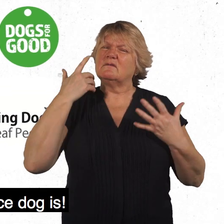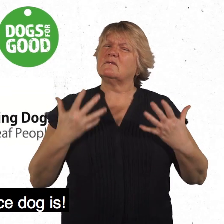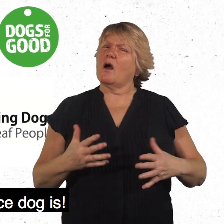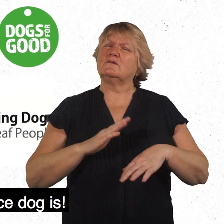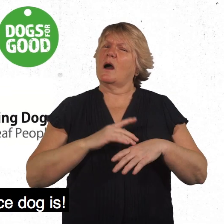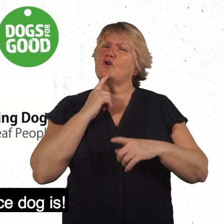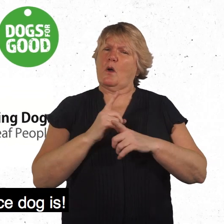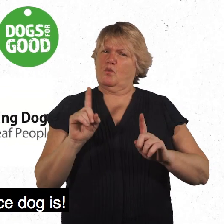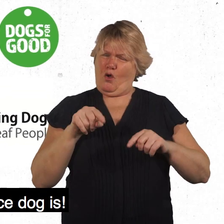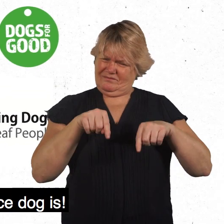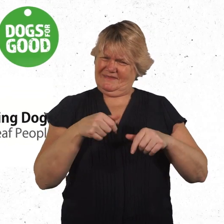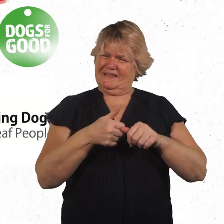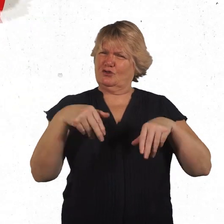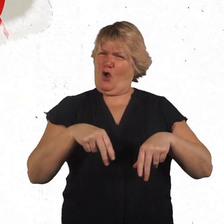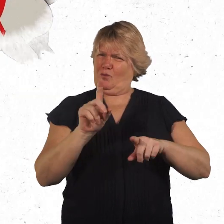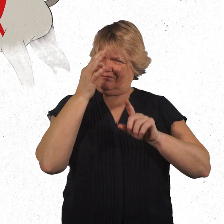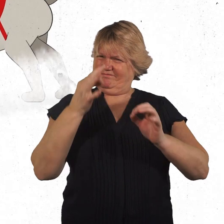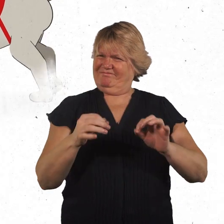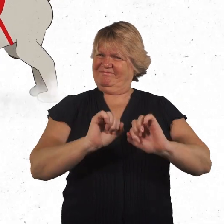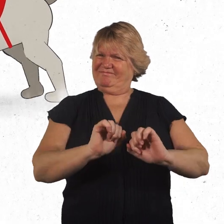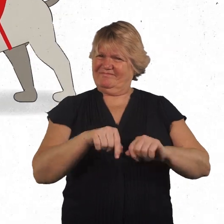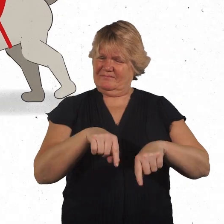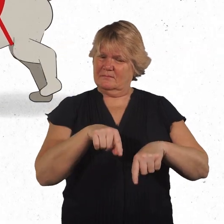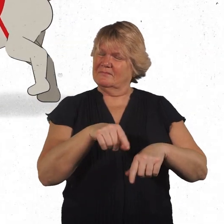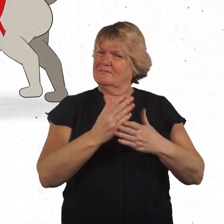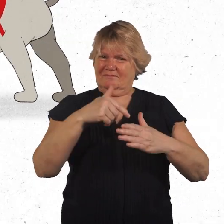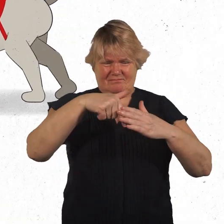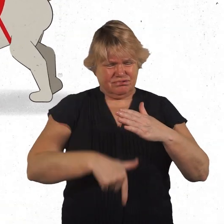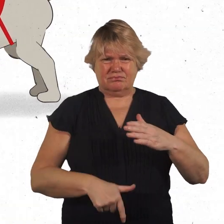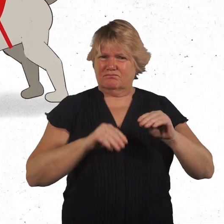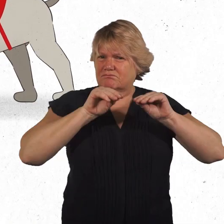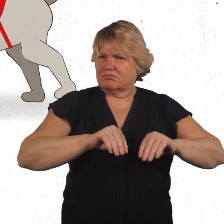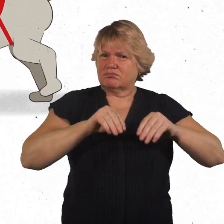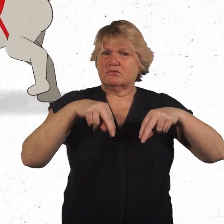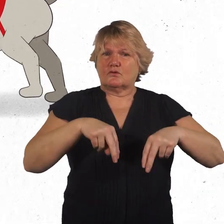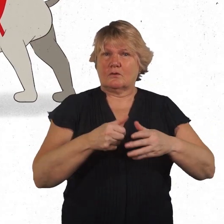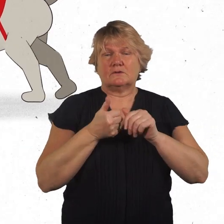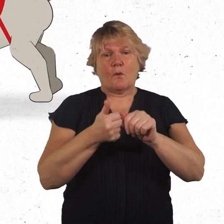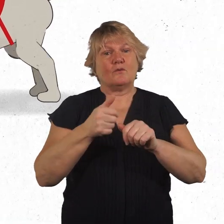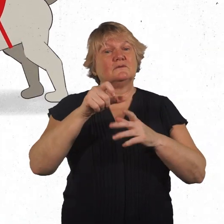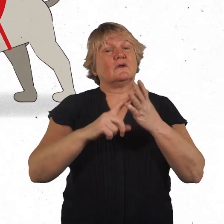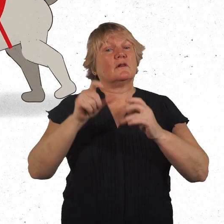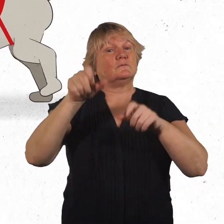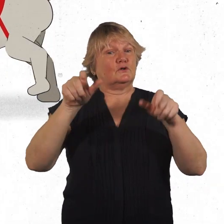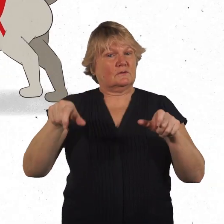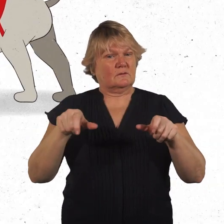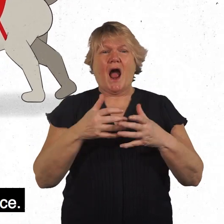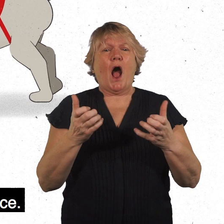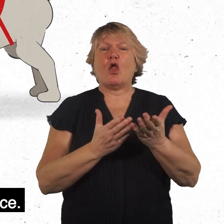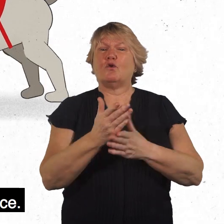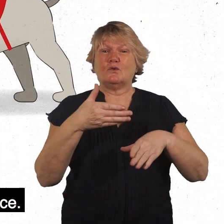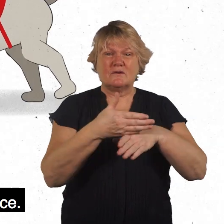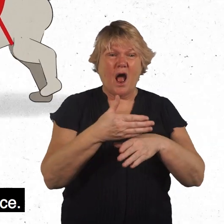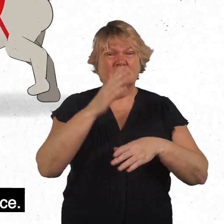exactly an assistance dog is. They're a highly trained dog, supporting a disabled person by carrying out tasks and alerts,